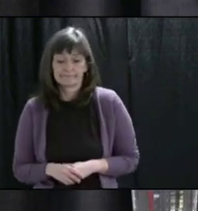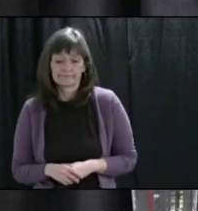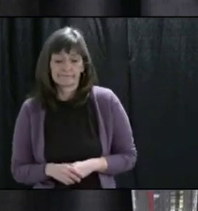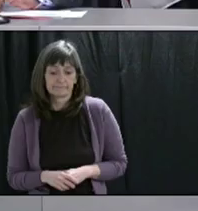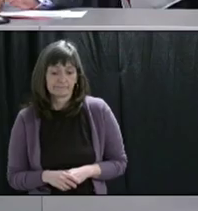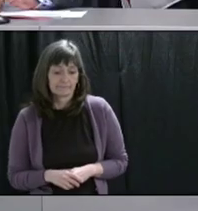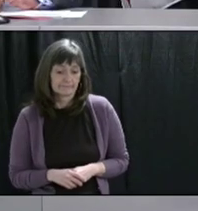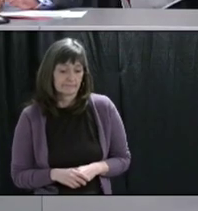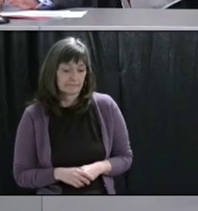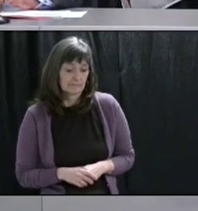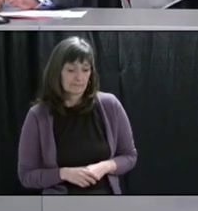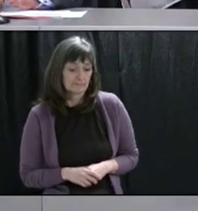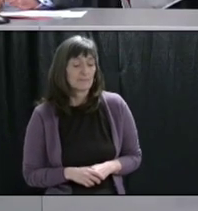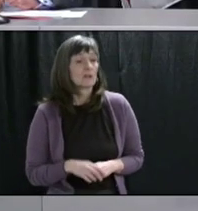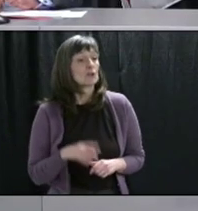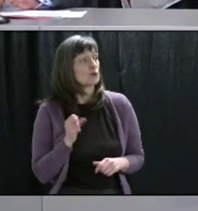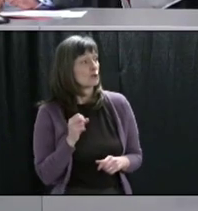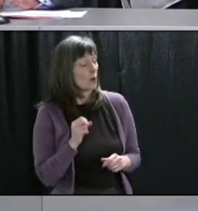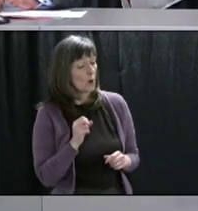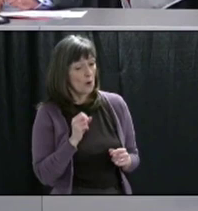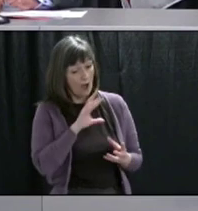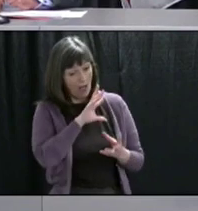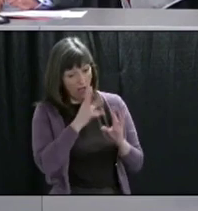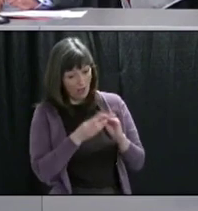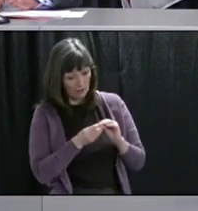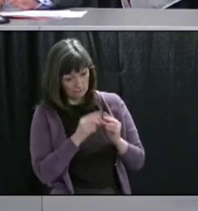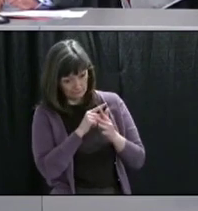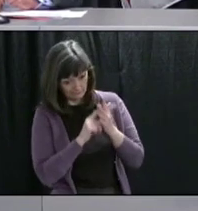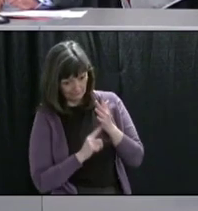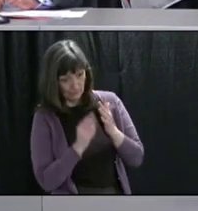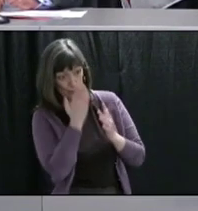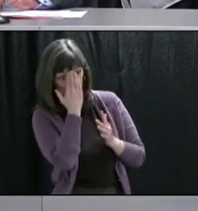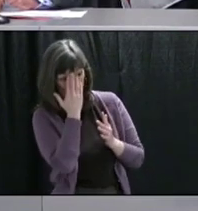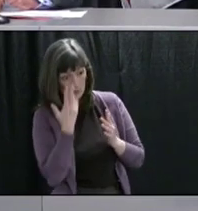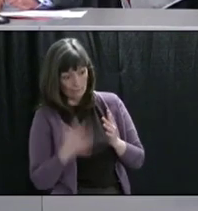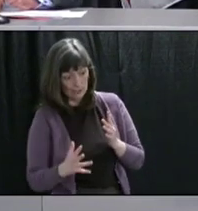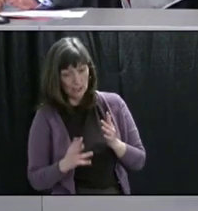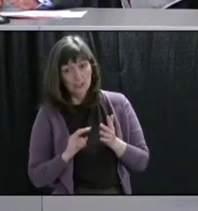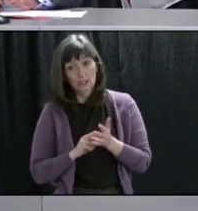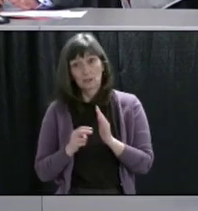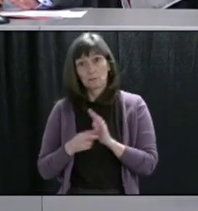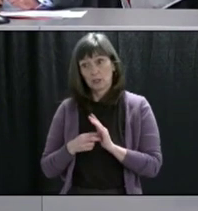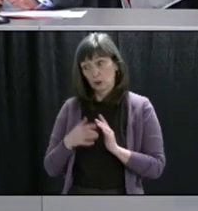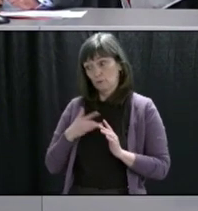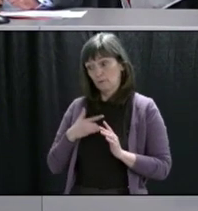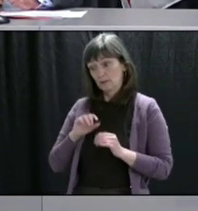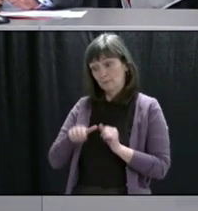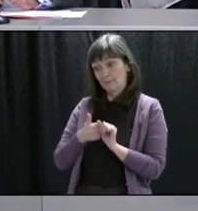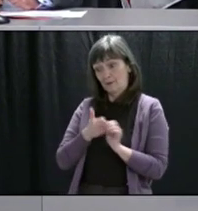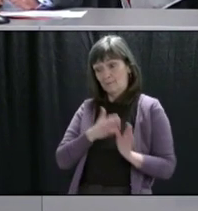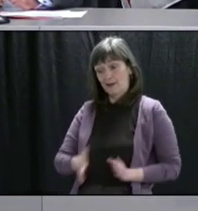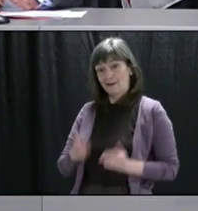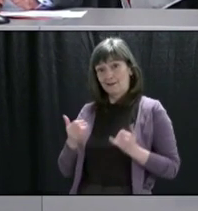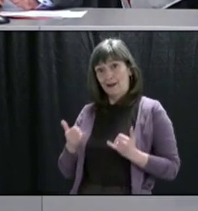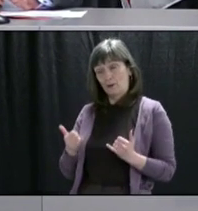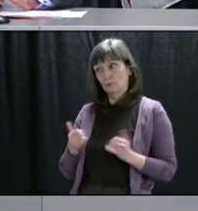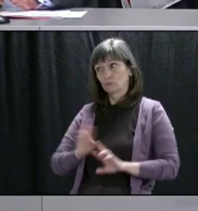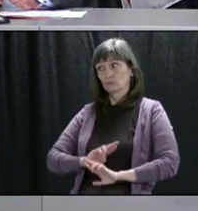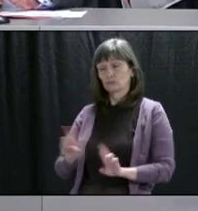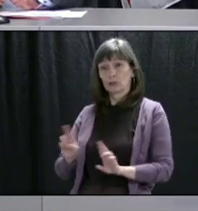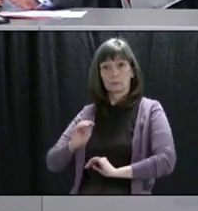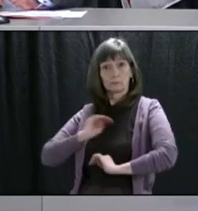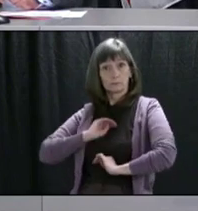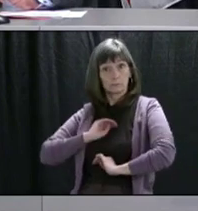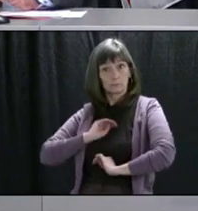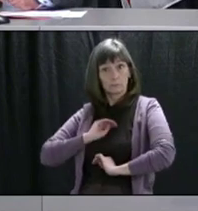Right, so knowing all of that, mean, are the contingency planning for ICU additional